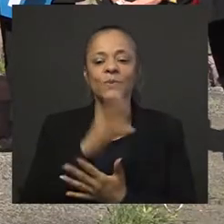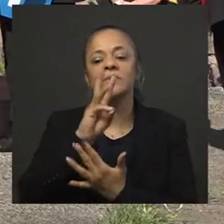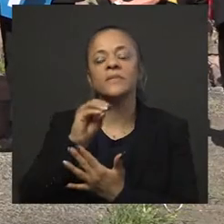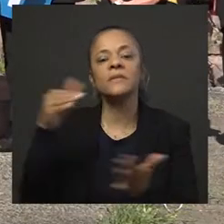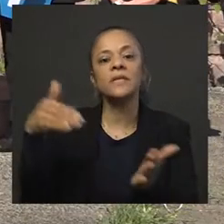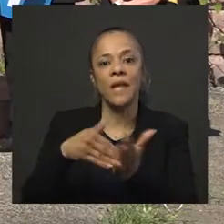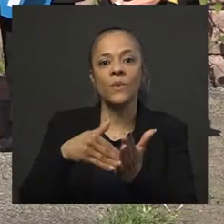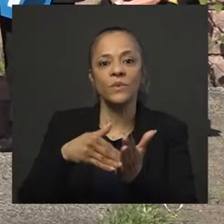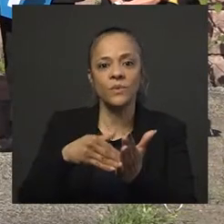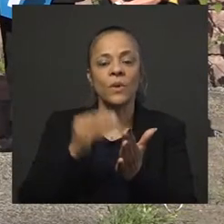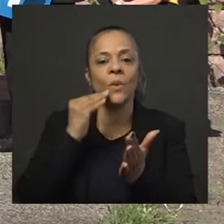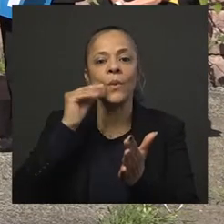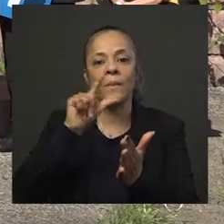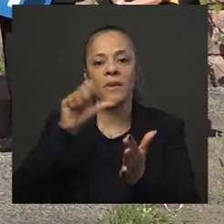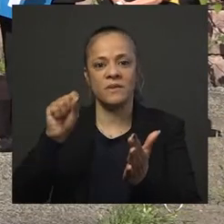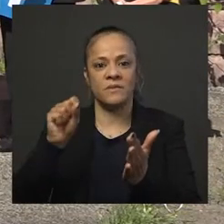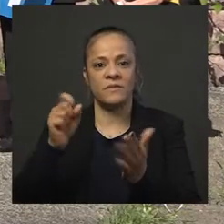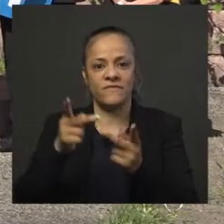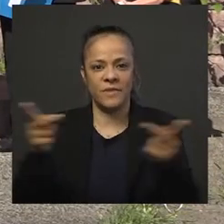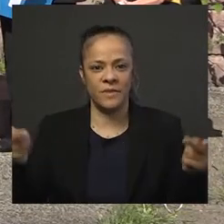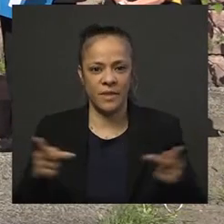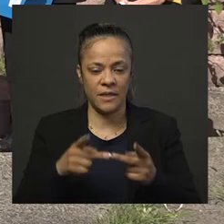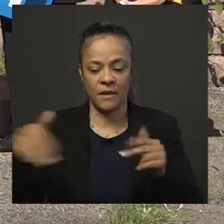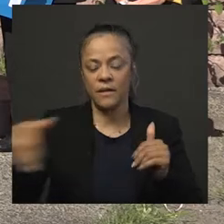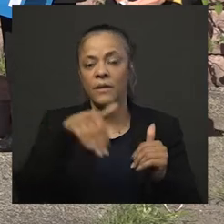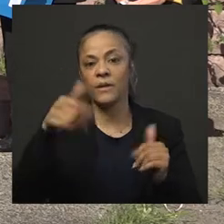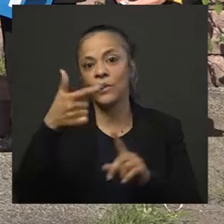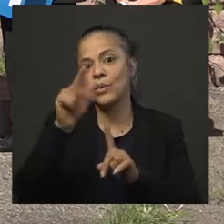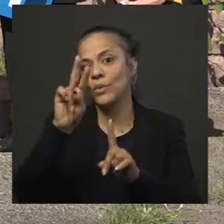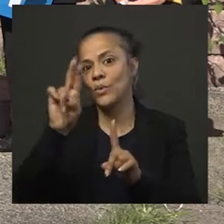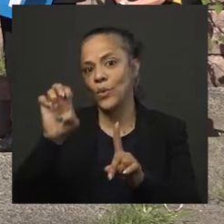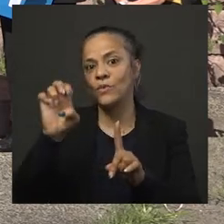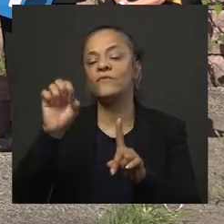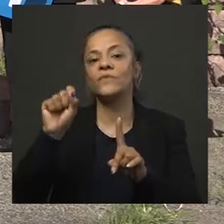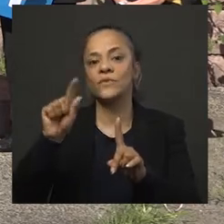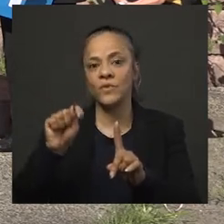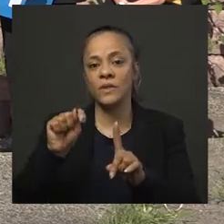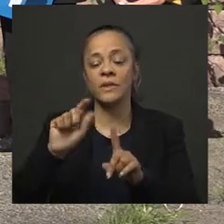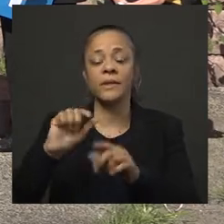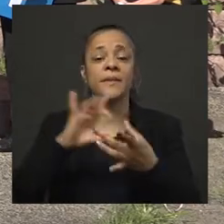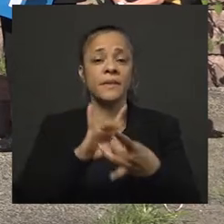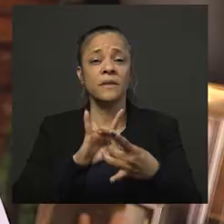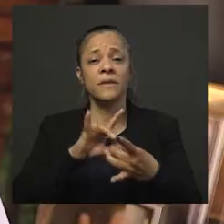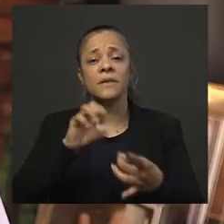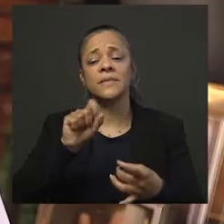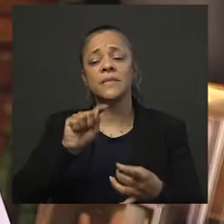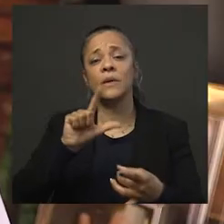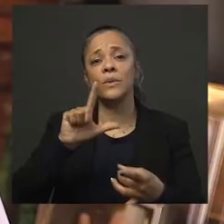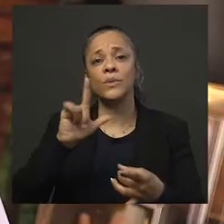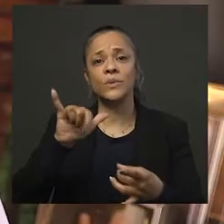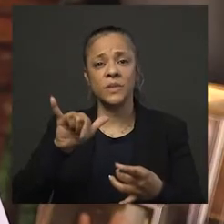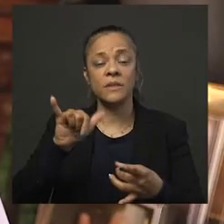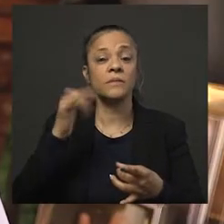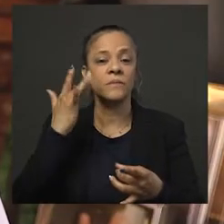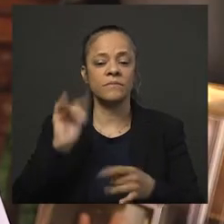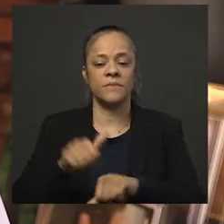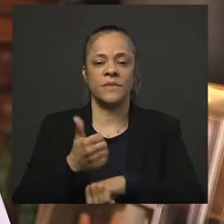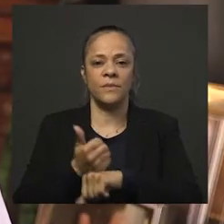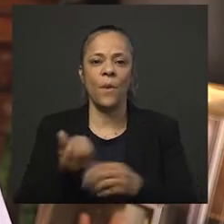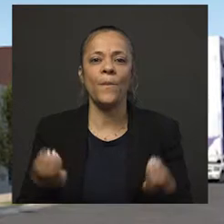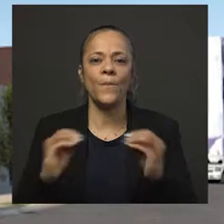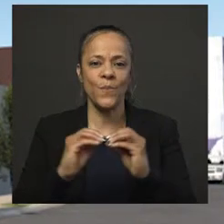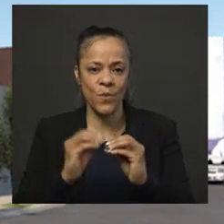along Grove Street utilizing St. Lucie's established success as the foundation to build a brighter, more prosperous future for those in need.